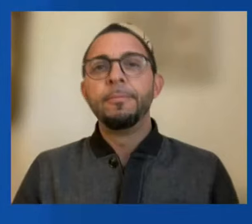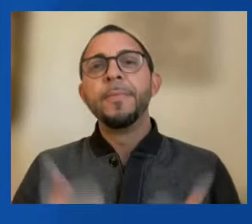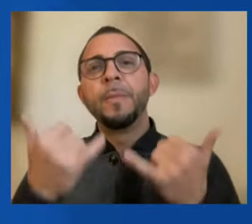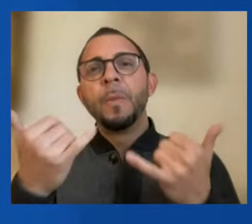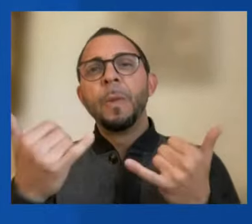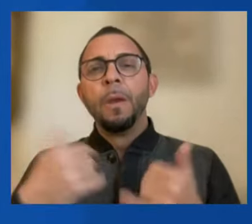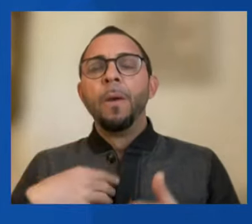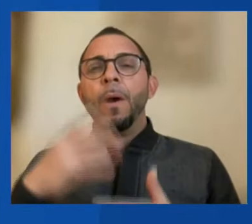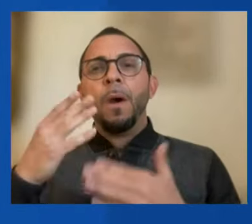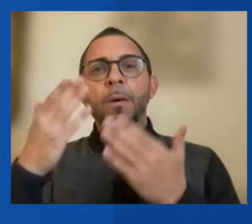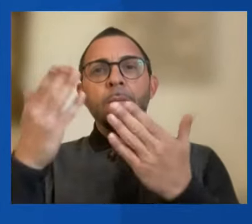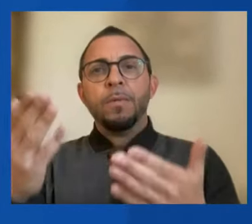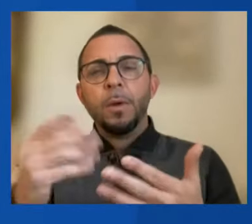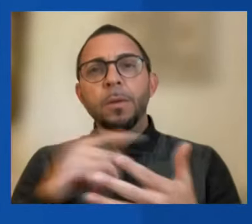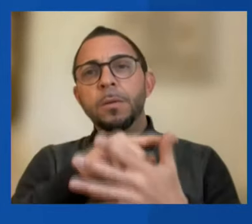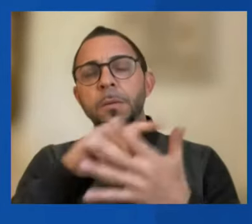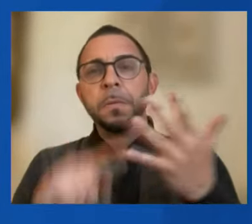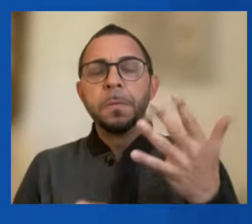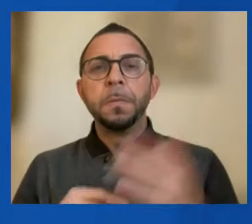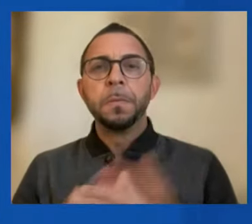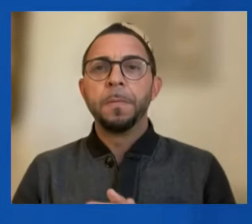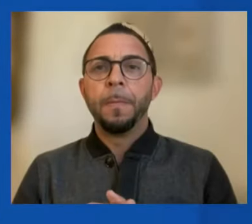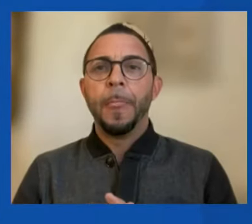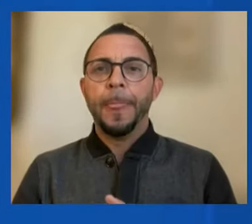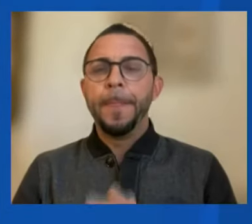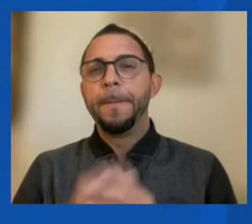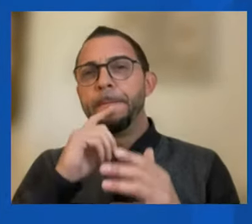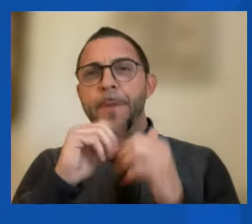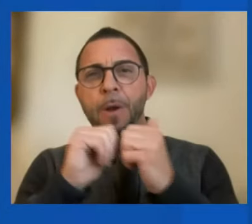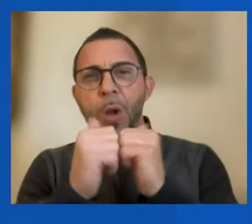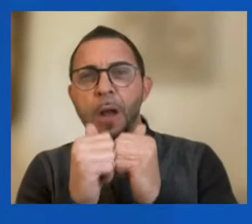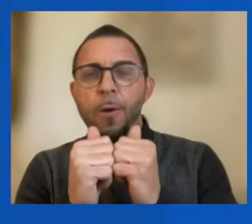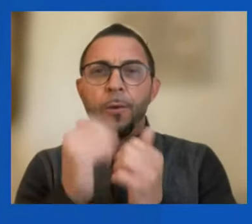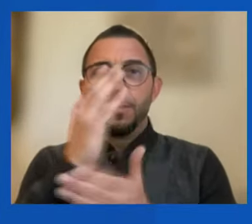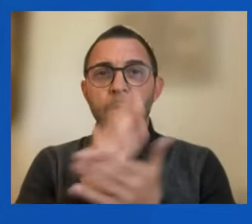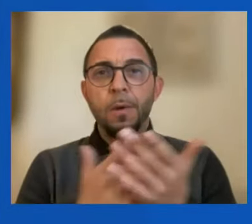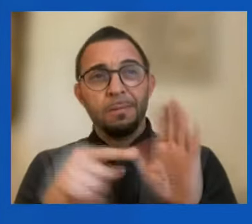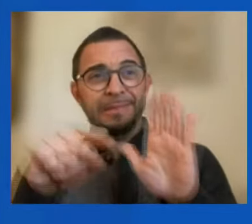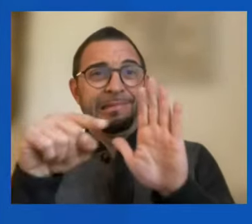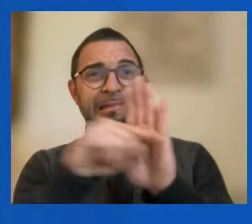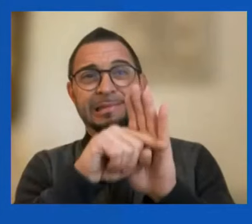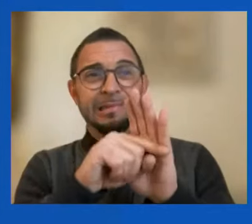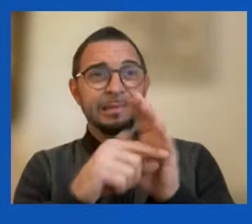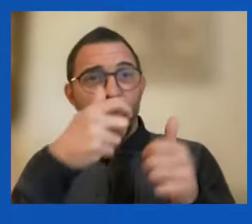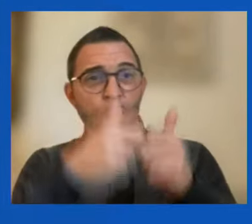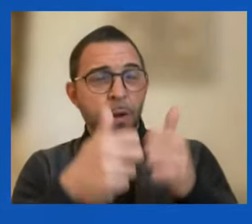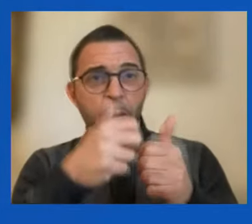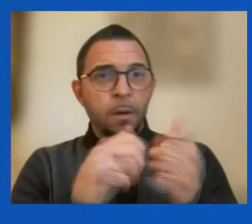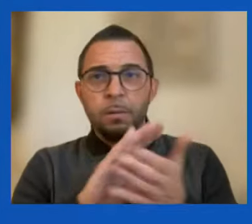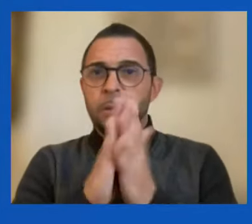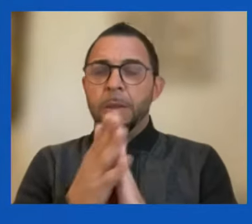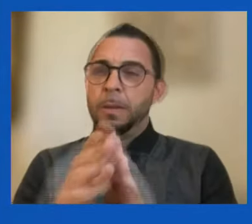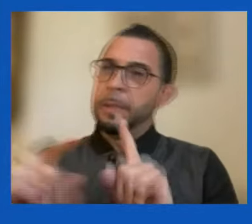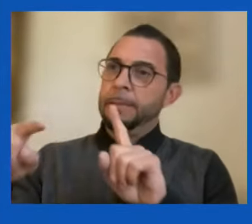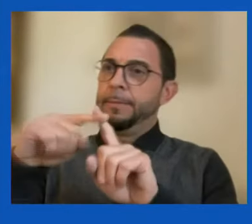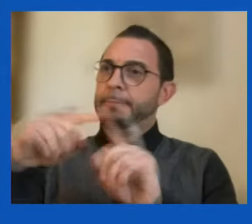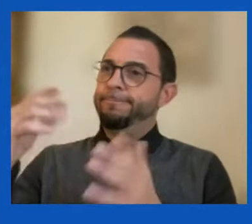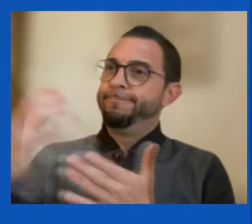propositions on how to turn some of our problems into opportunities to move forward.